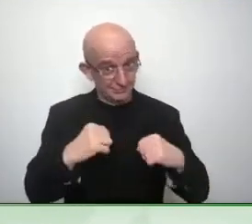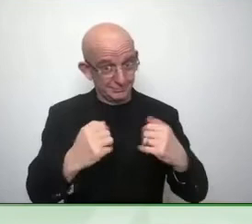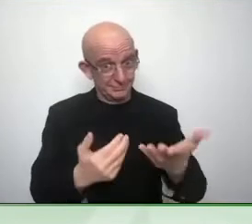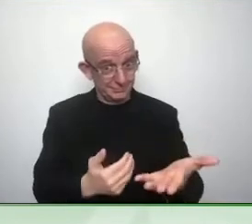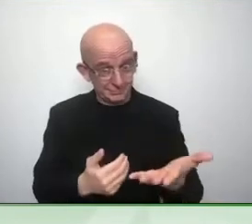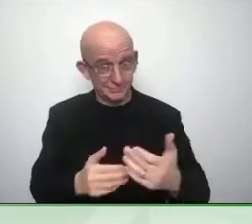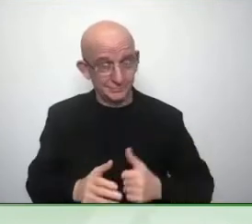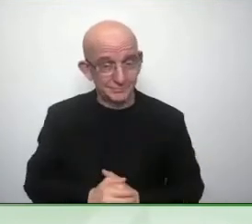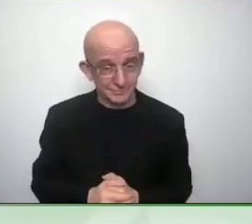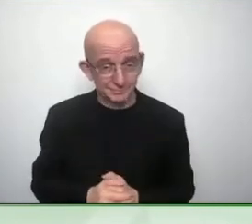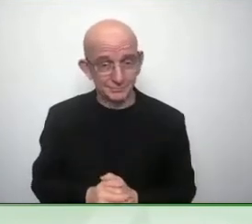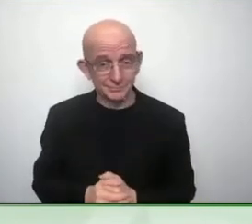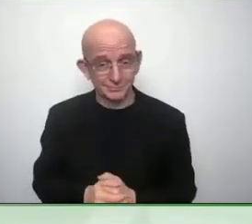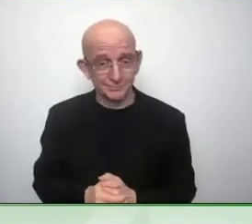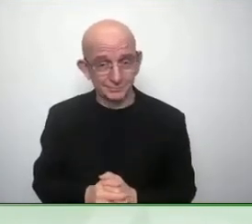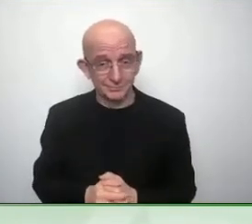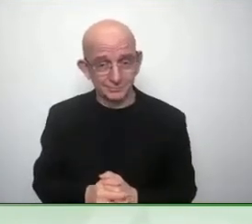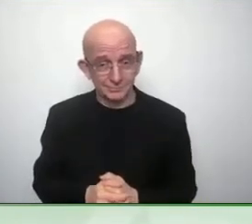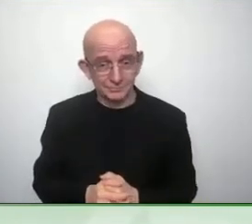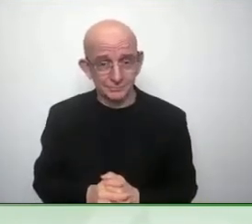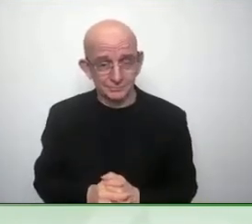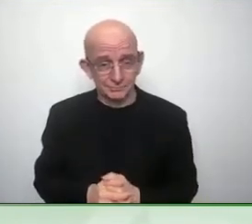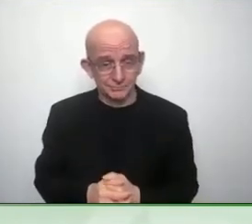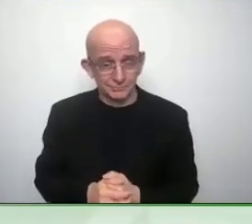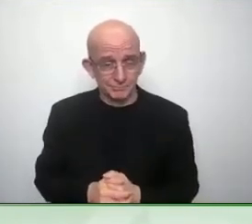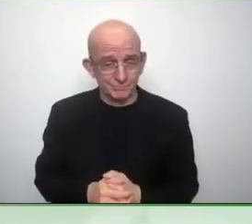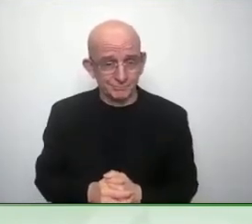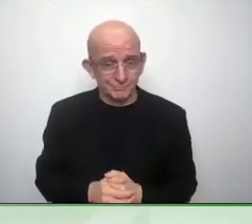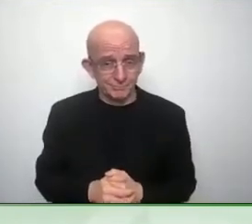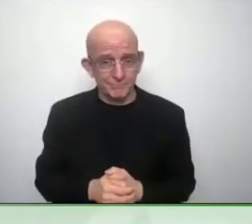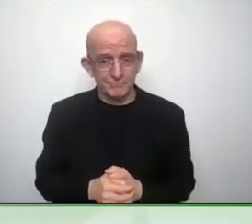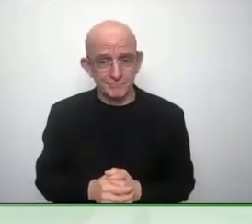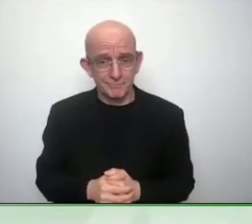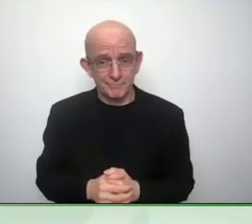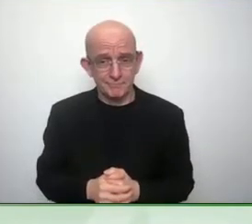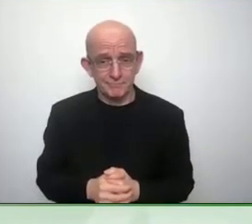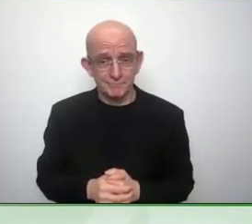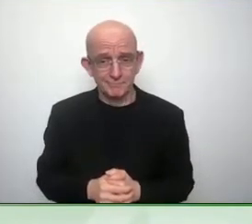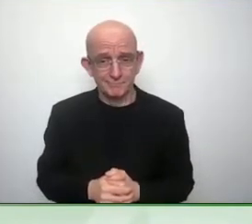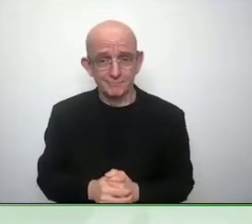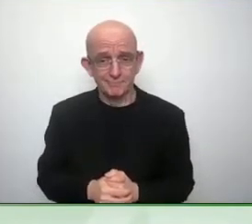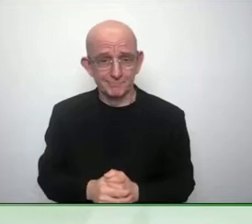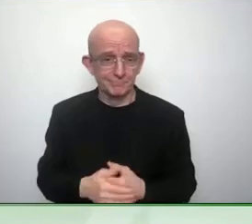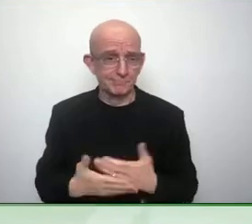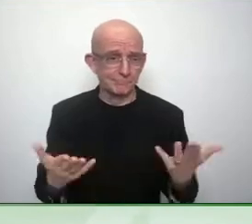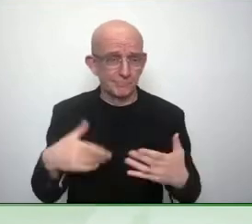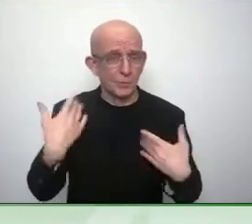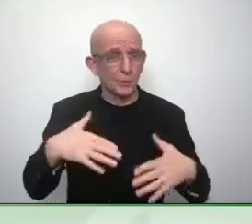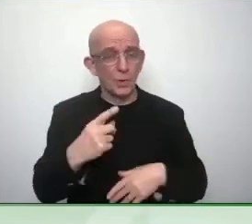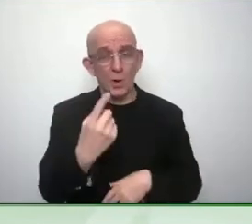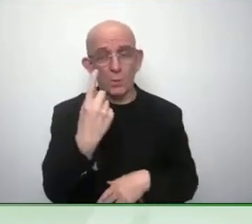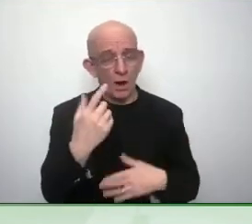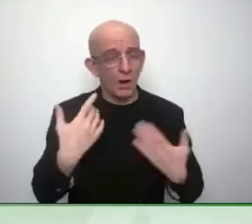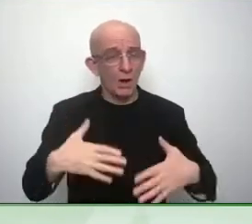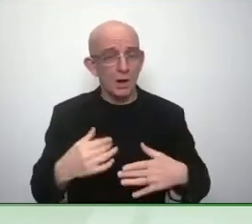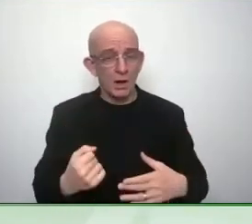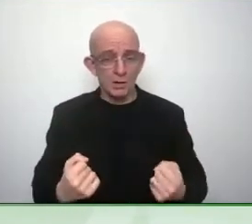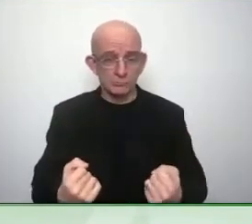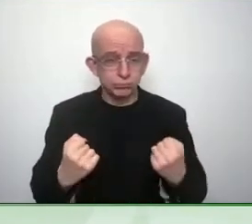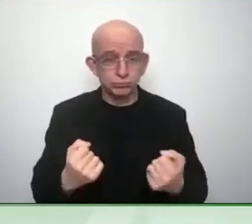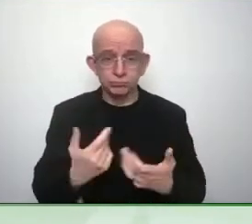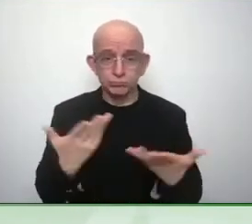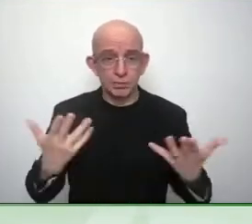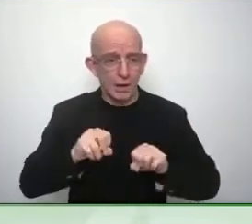very authentic and transparent and you know should I tell people that my husband's in hospice and I'm struggling well I think we all